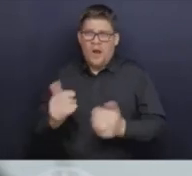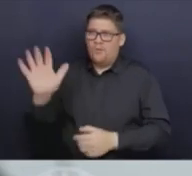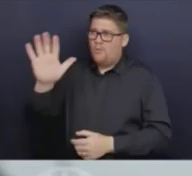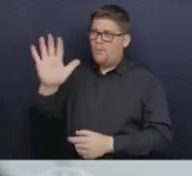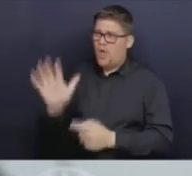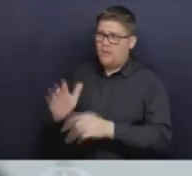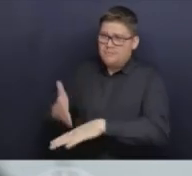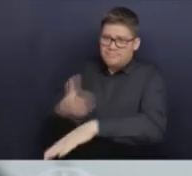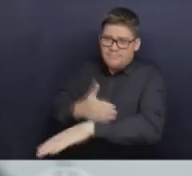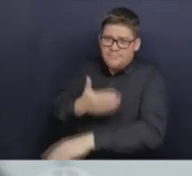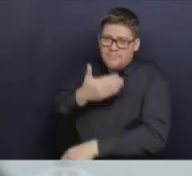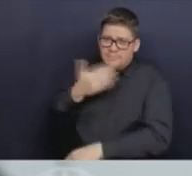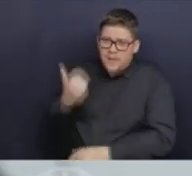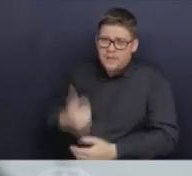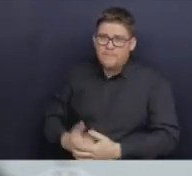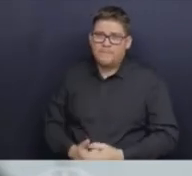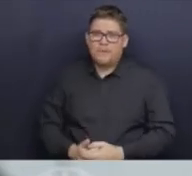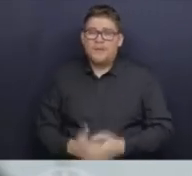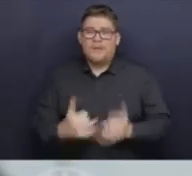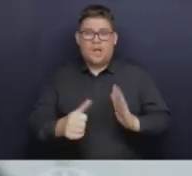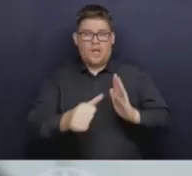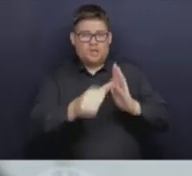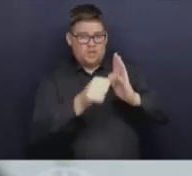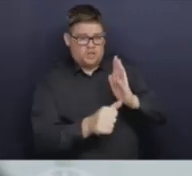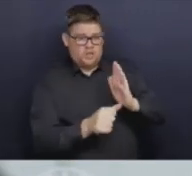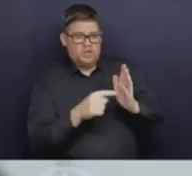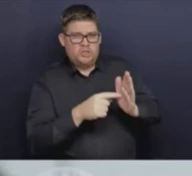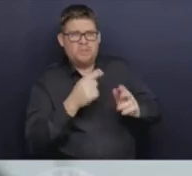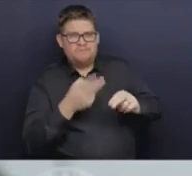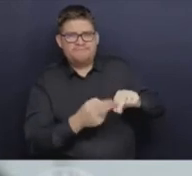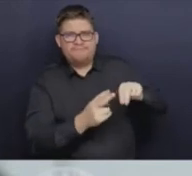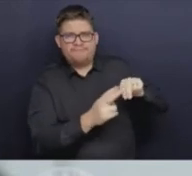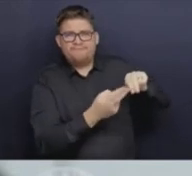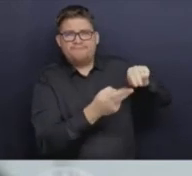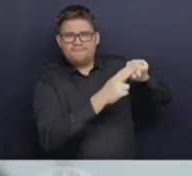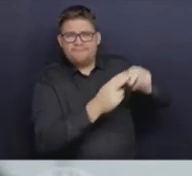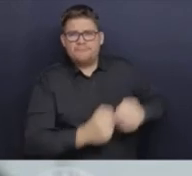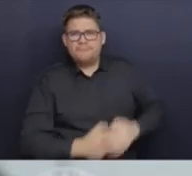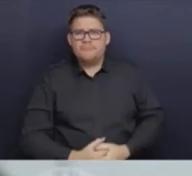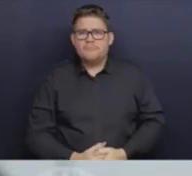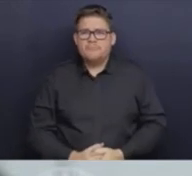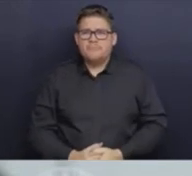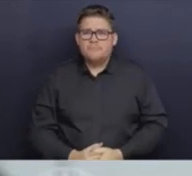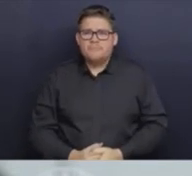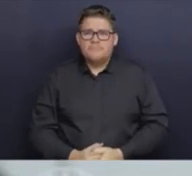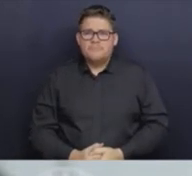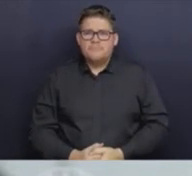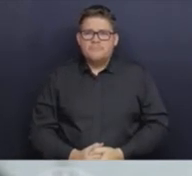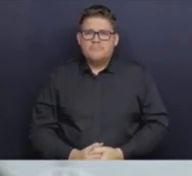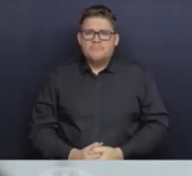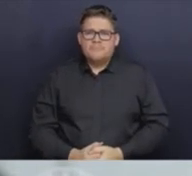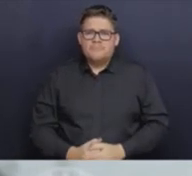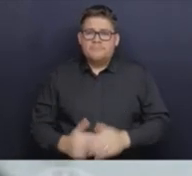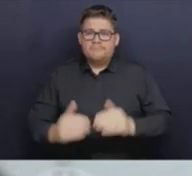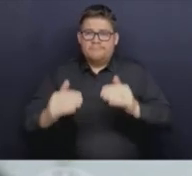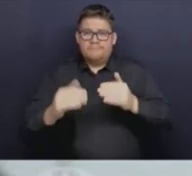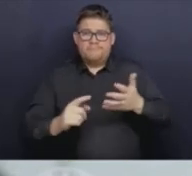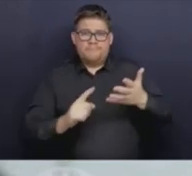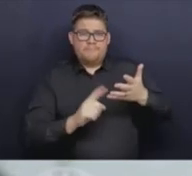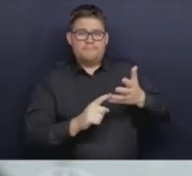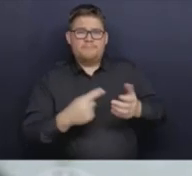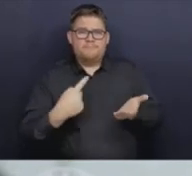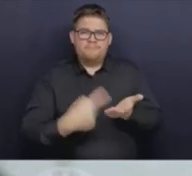slow down. And also, I will mention, we've been seeing norovirus, so this gastrointestinal illness causing